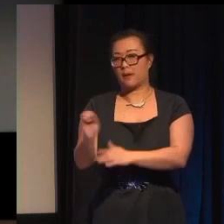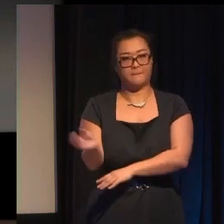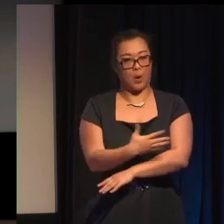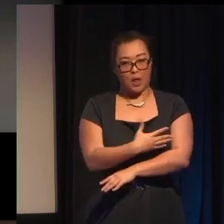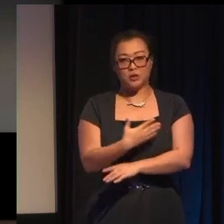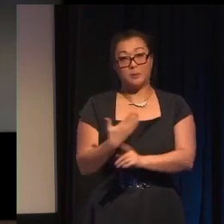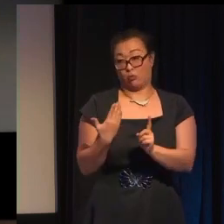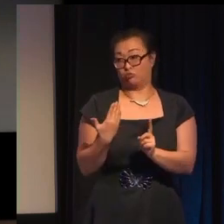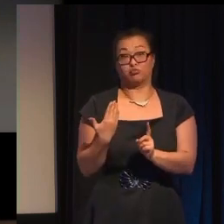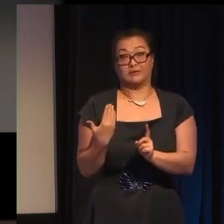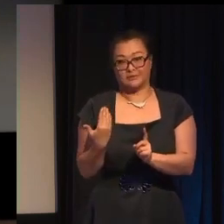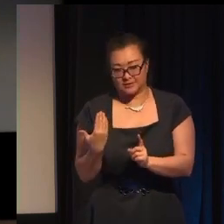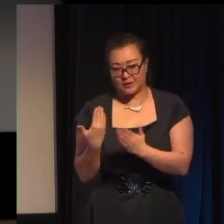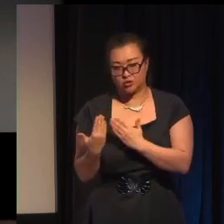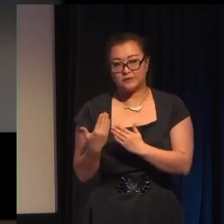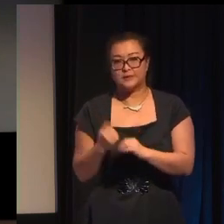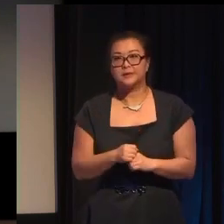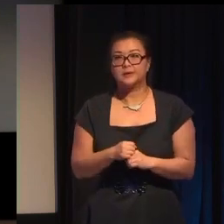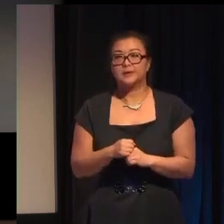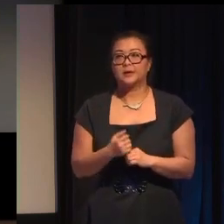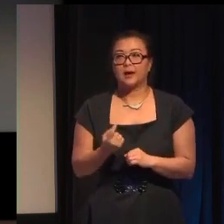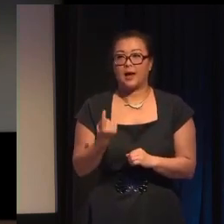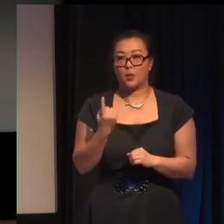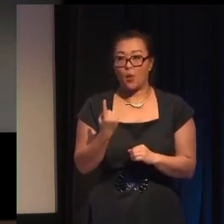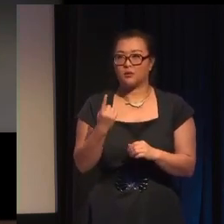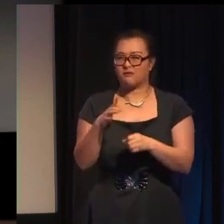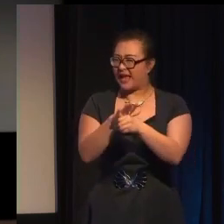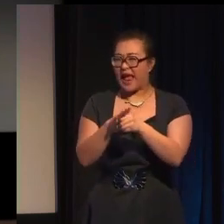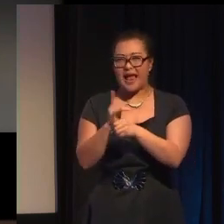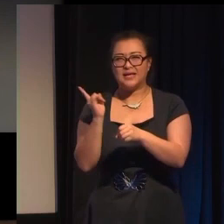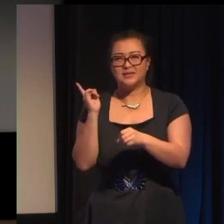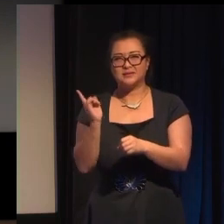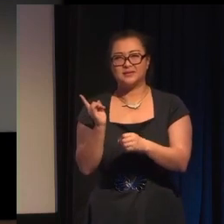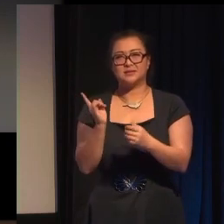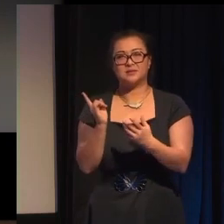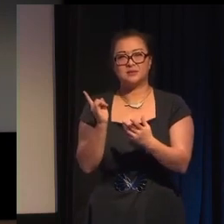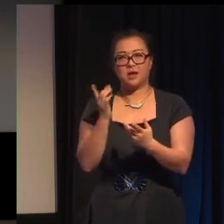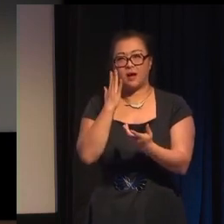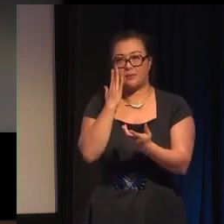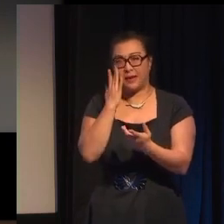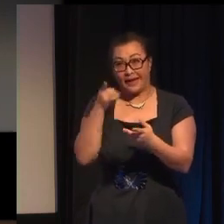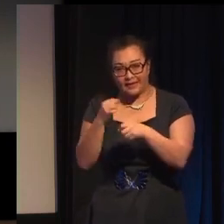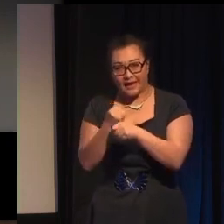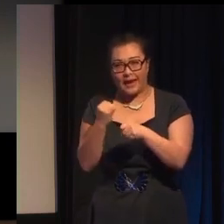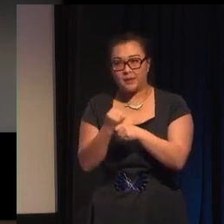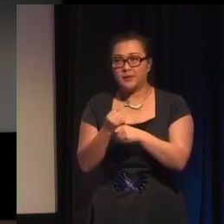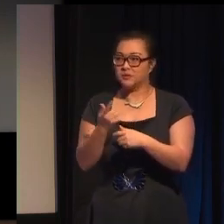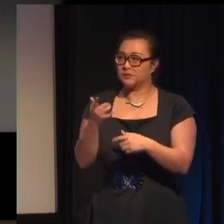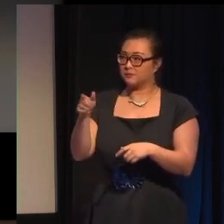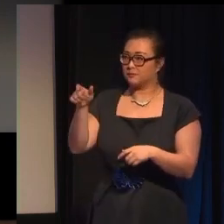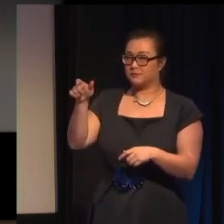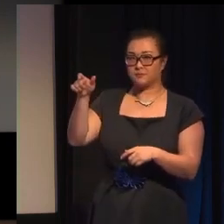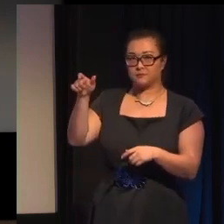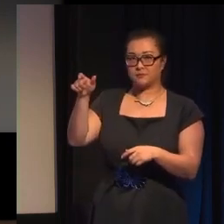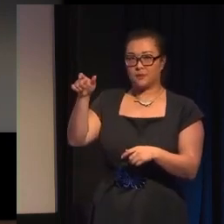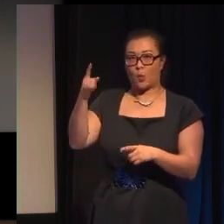one of the early cases originally revolved around a grand dame one of the city's elites who was known for offering paid employment to her former slaves